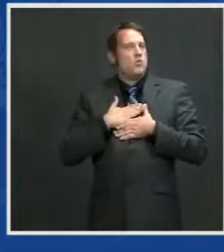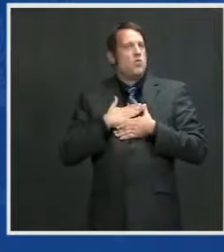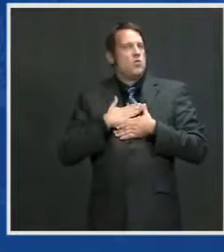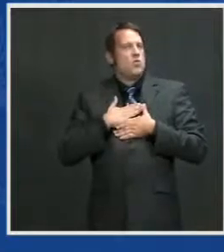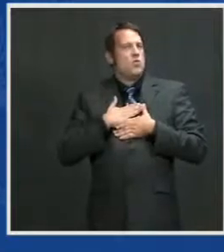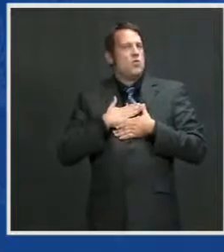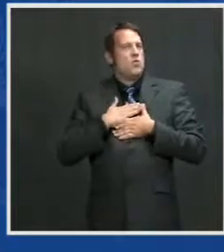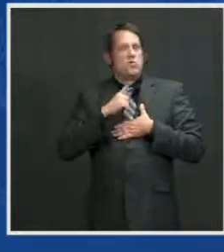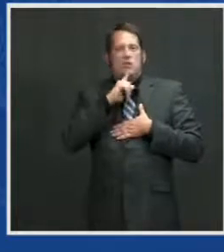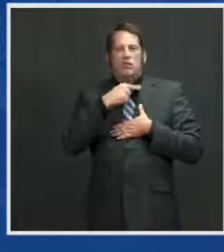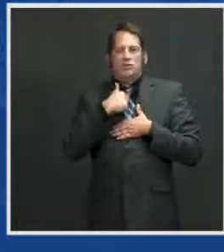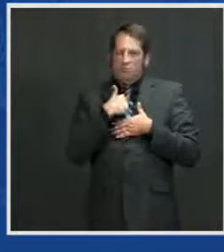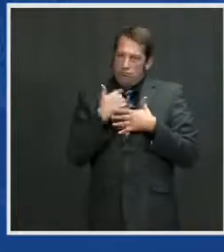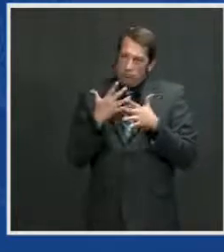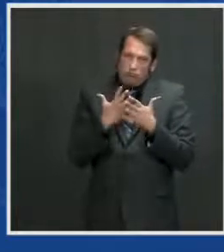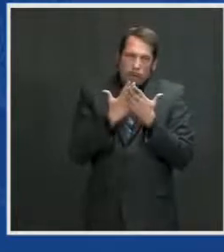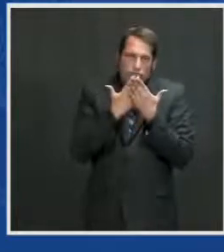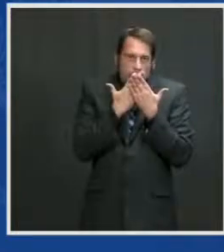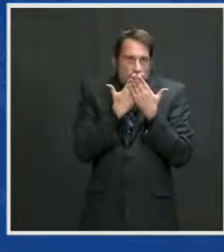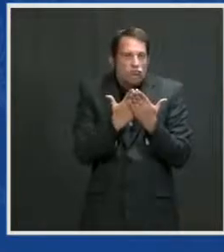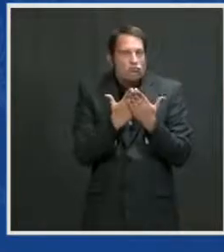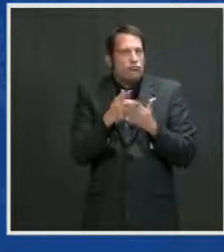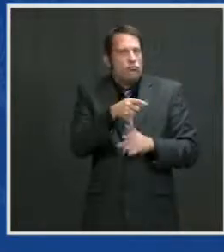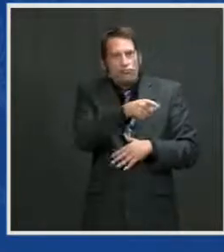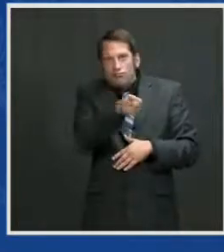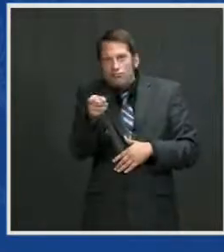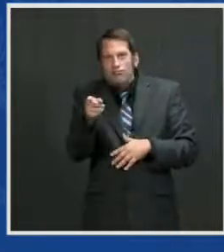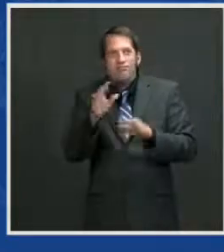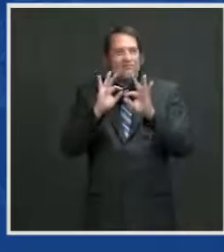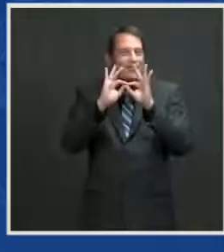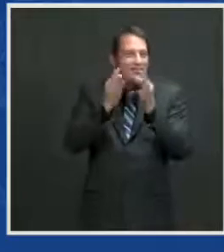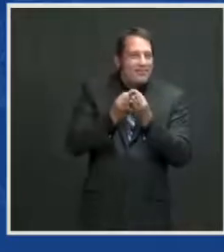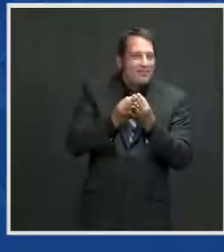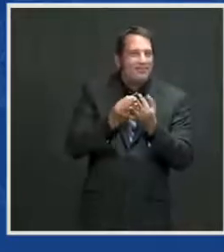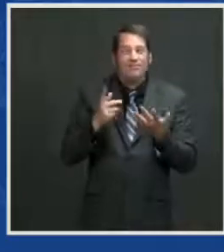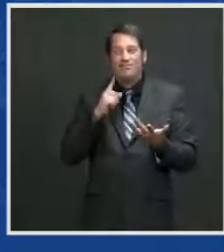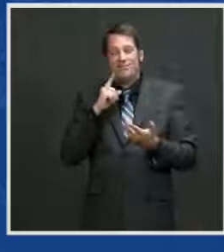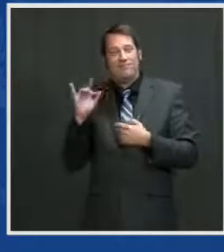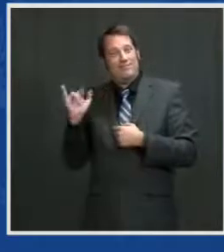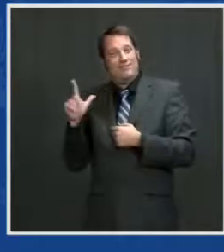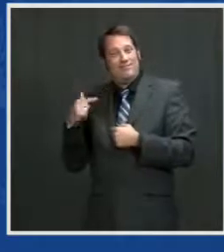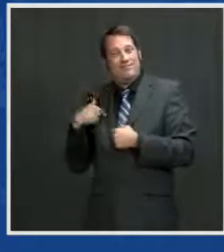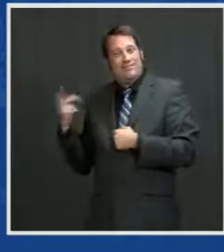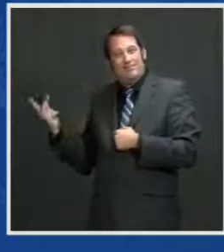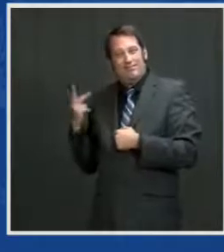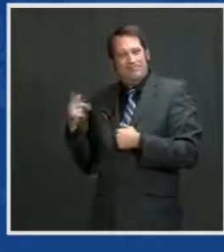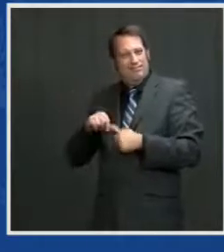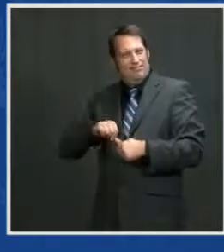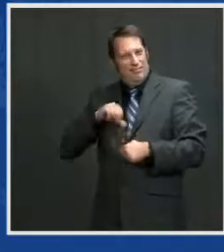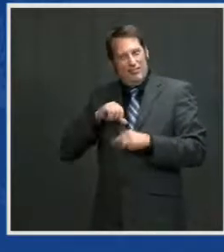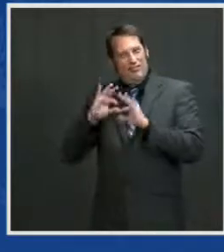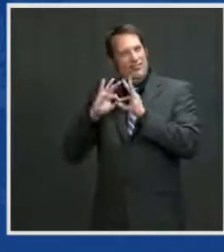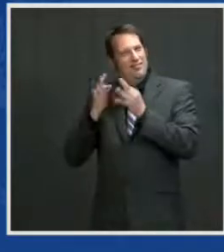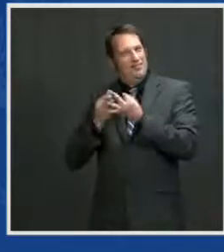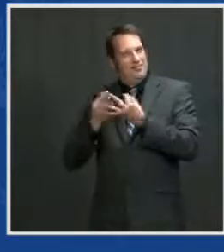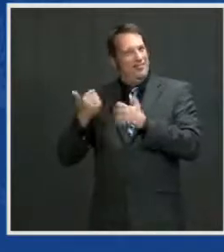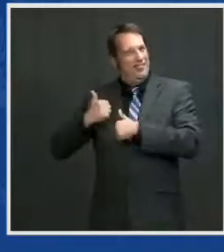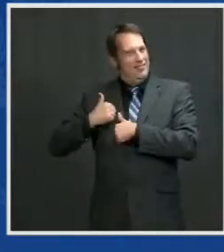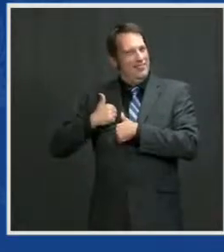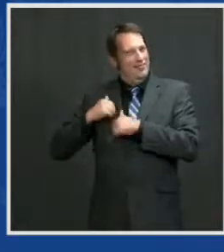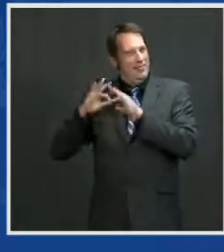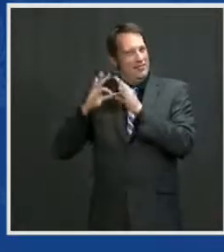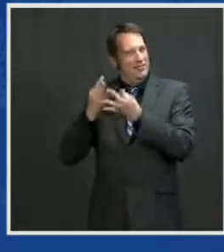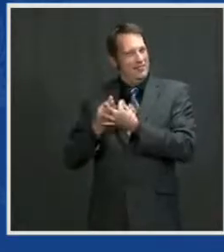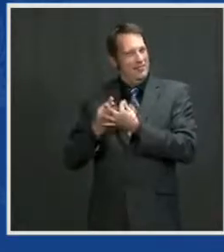families. As you heard from Jill, we Bidens are a proud military family. We know there's not just the person who wears the